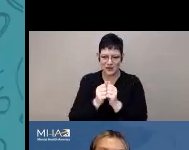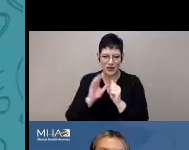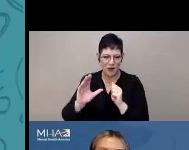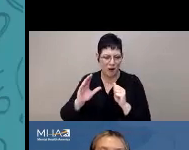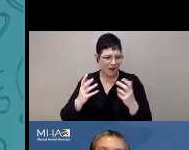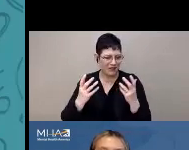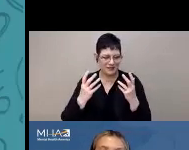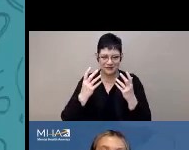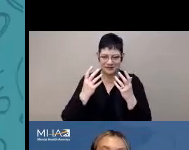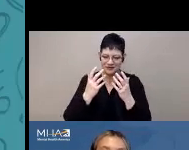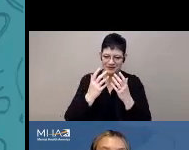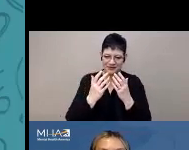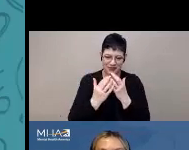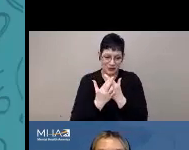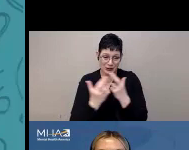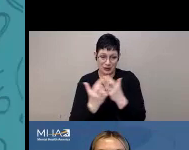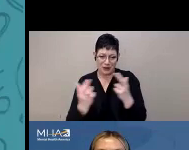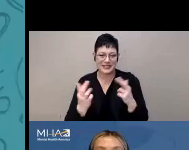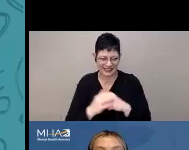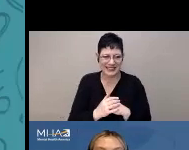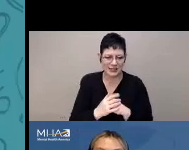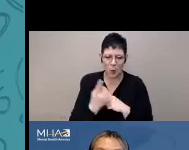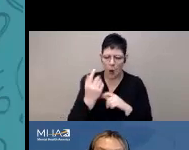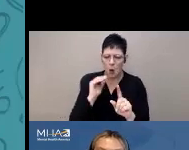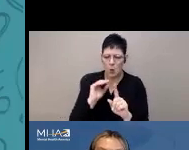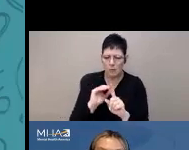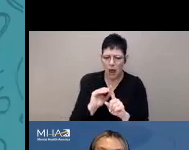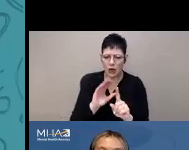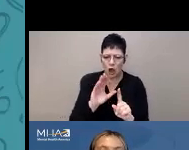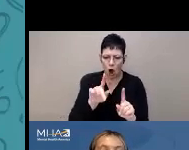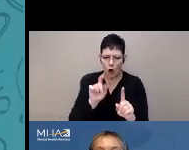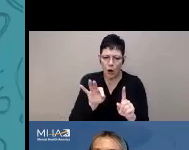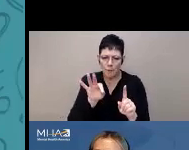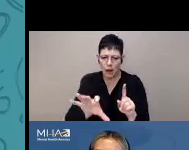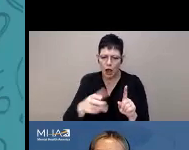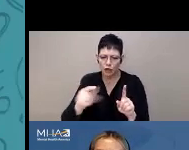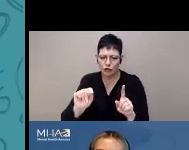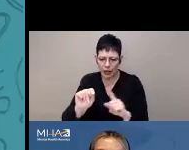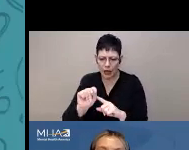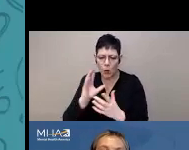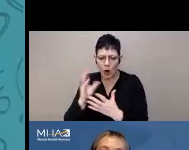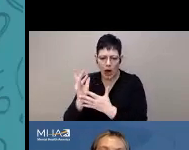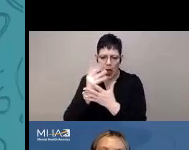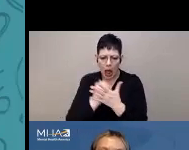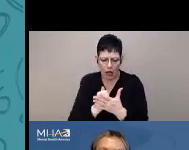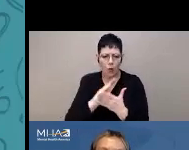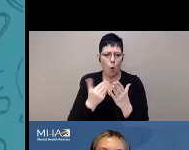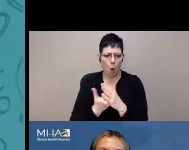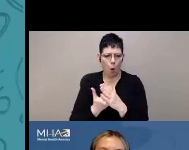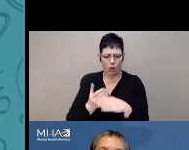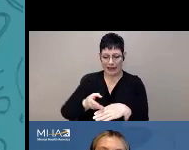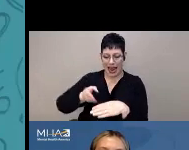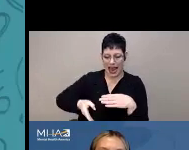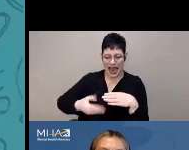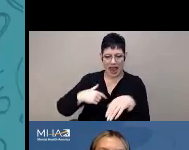us today. Just one more reminder to everyone, post your questions in the chat. We'll be collecting those and have some time at the end.